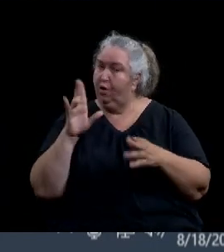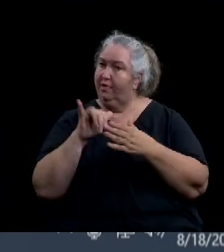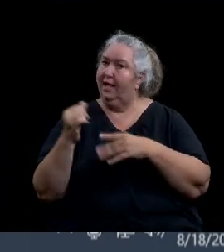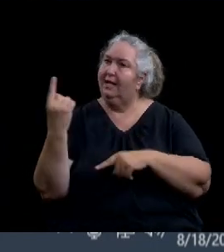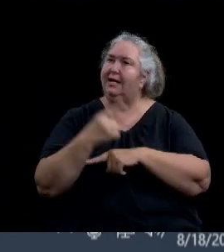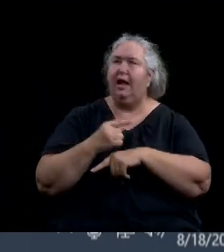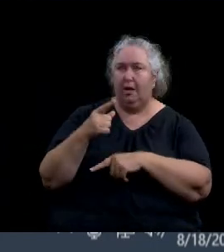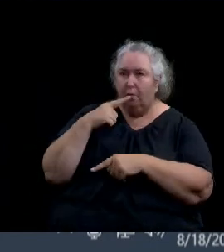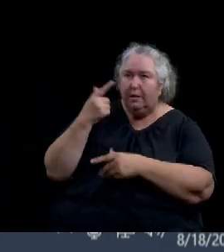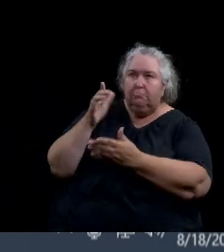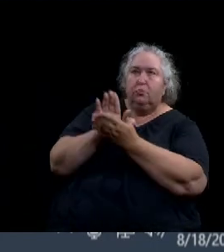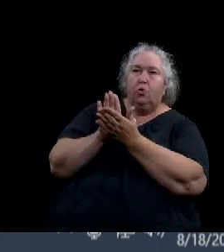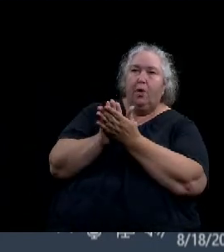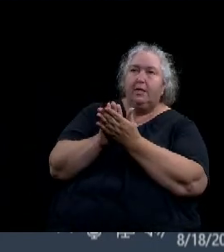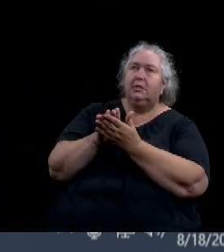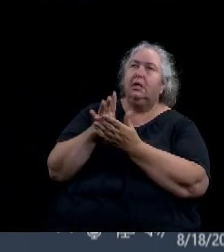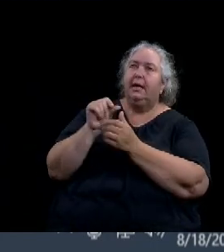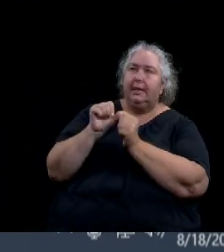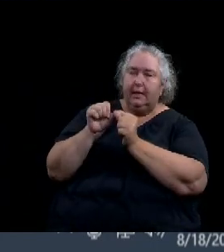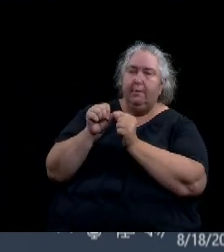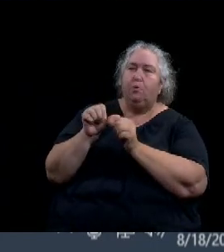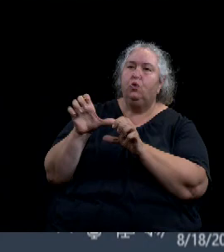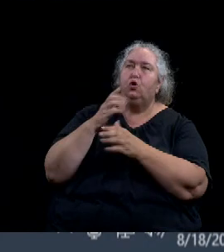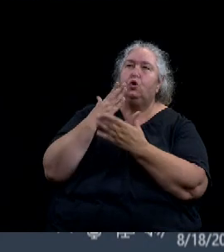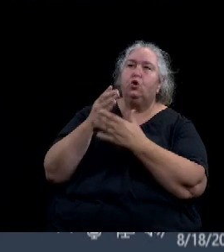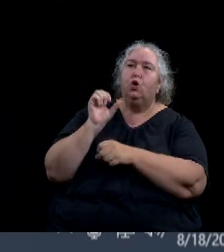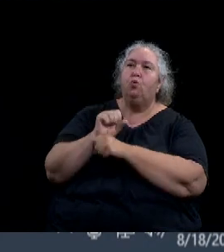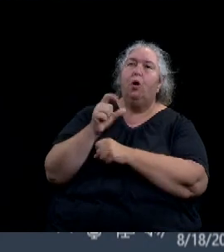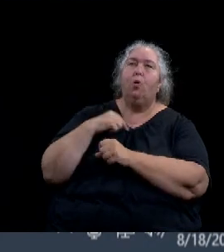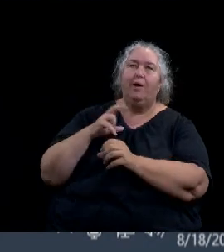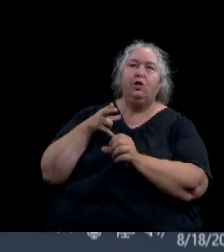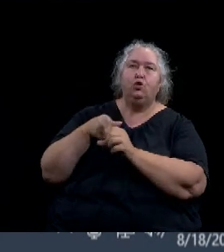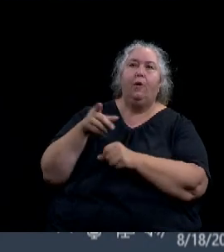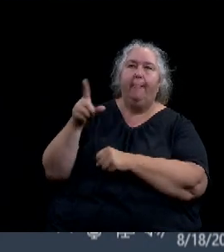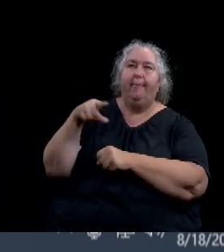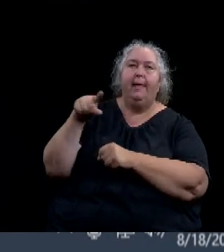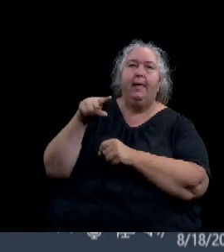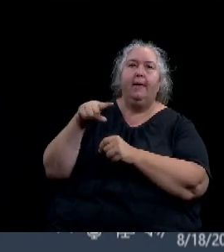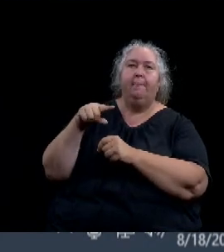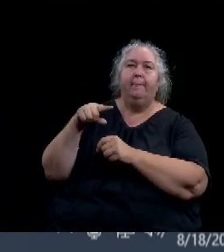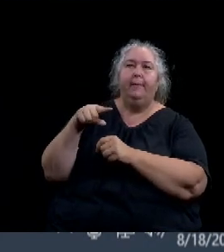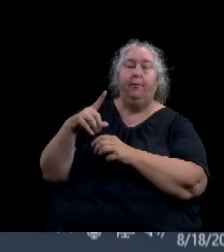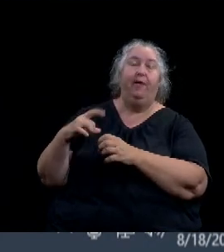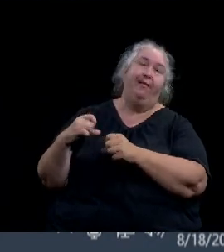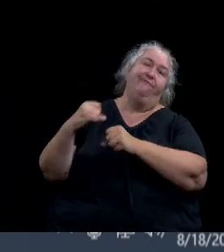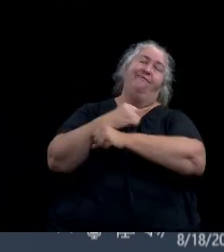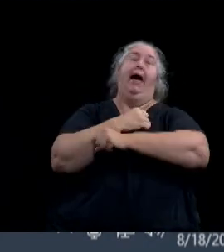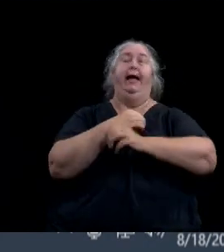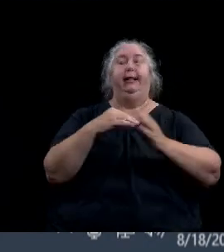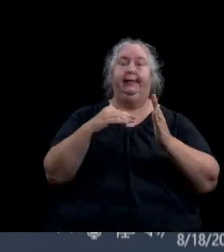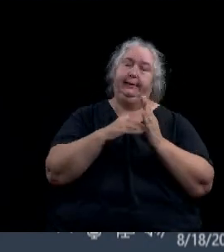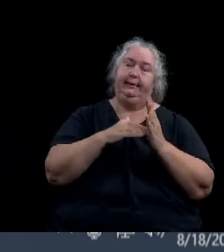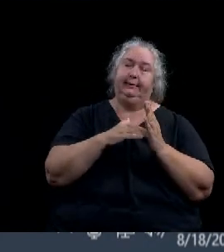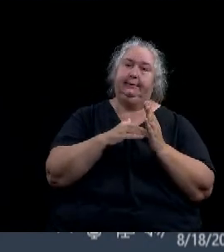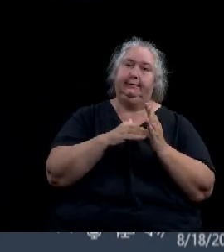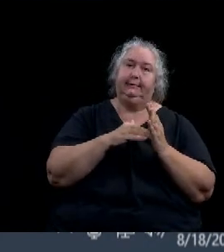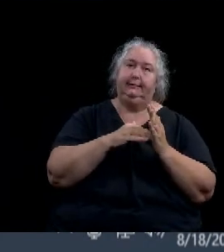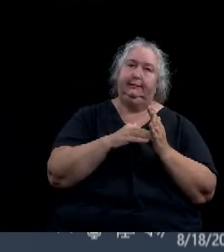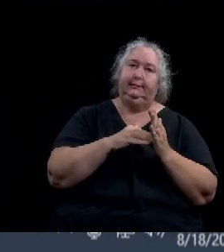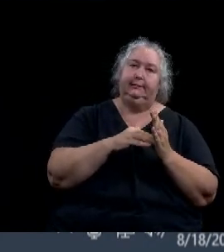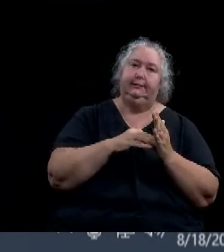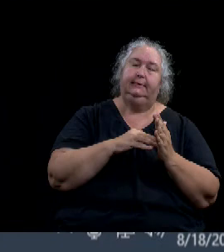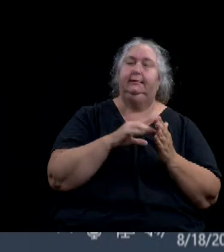we join them in the fight against substance abuse among youth. That's great. Thank you, council member Savito.